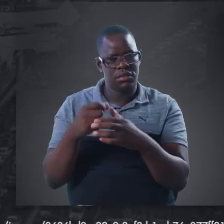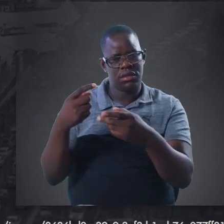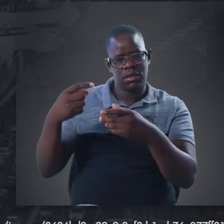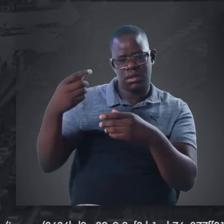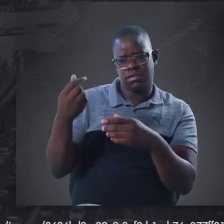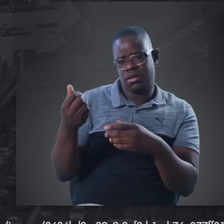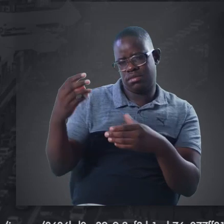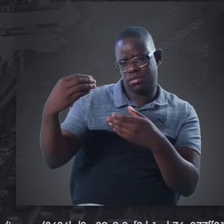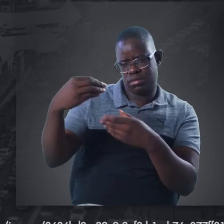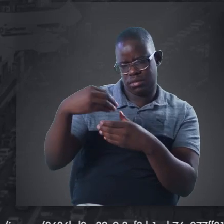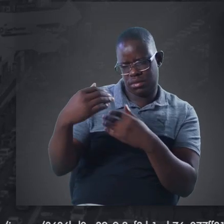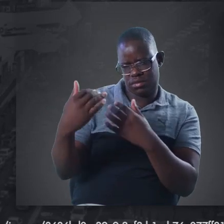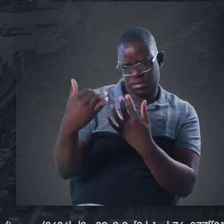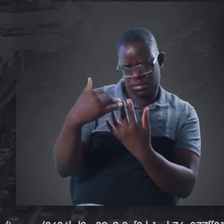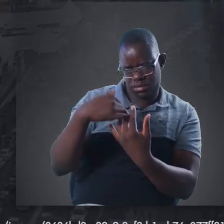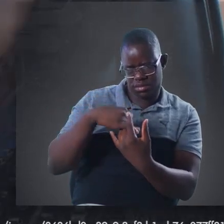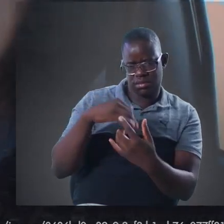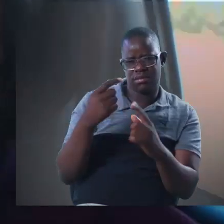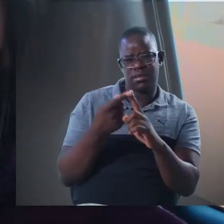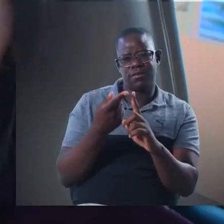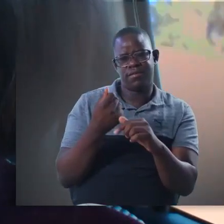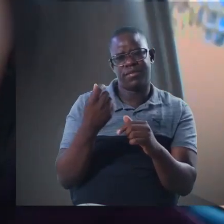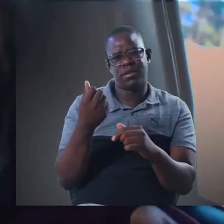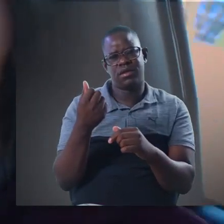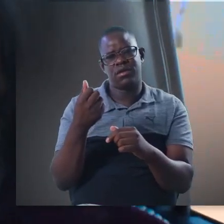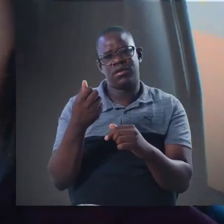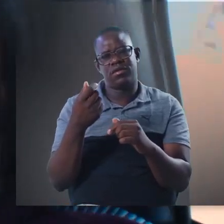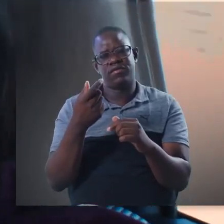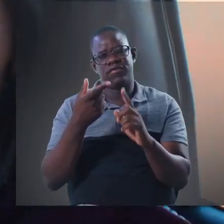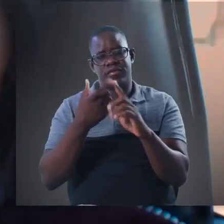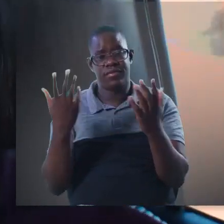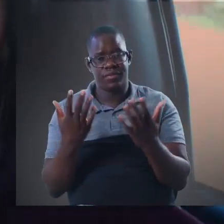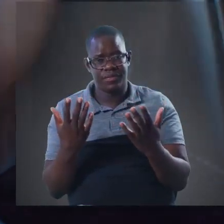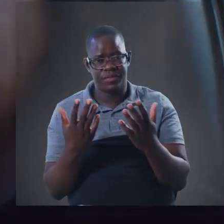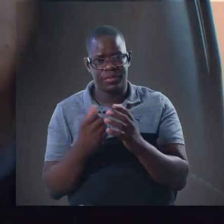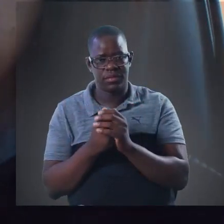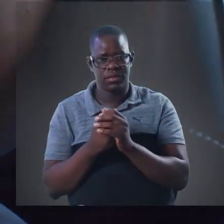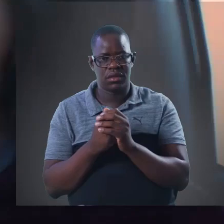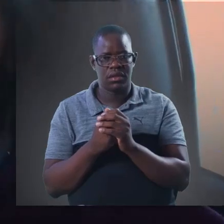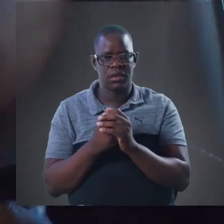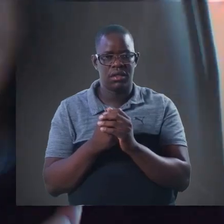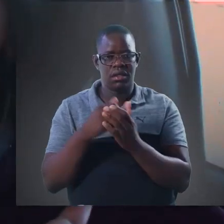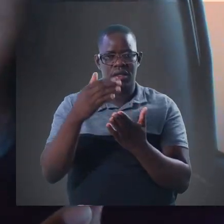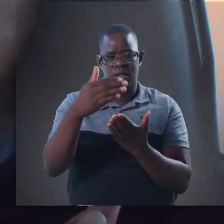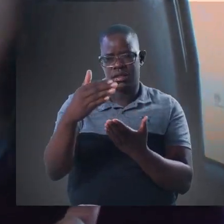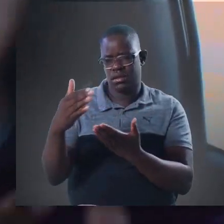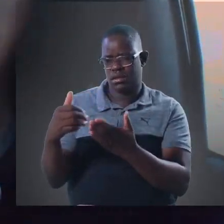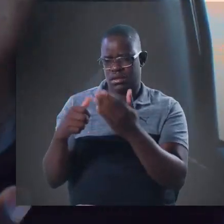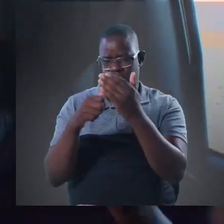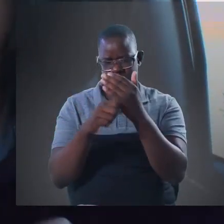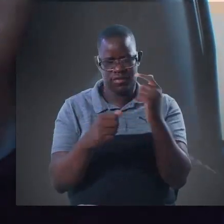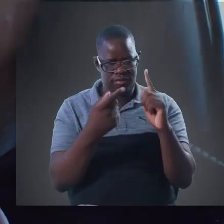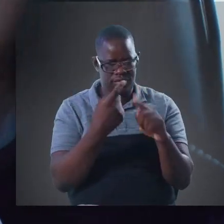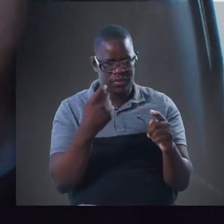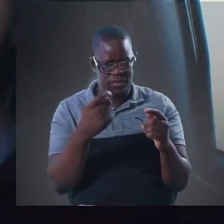But for the government to meet these challenges, it needs some kind of revenue or income. Come to think of it, where does the government get its